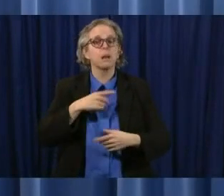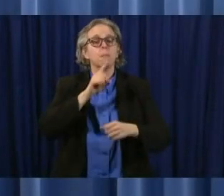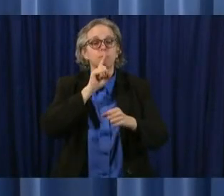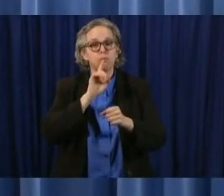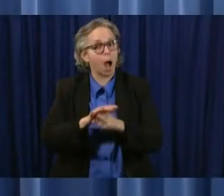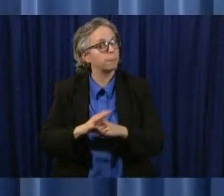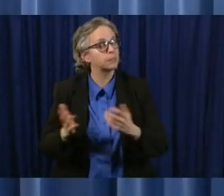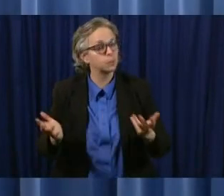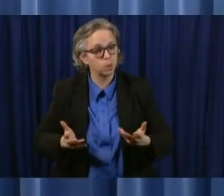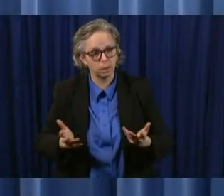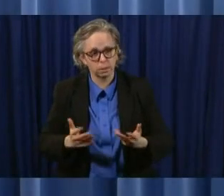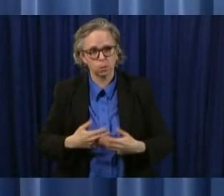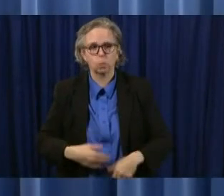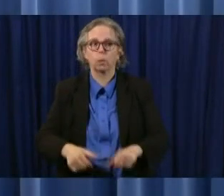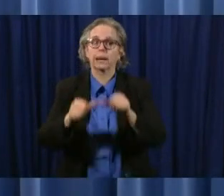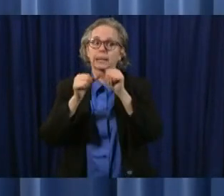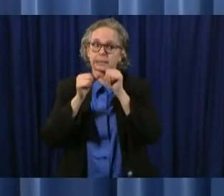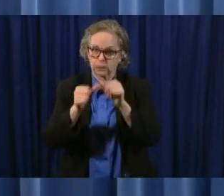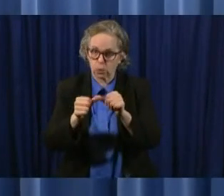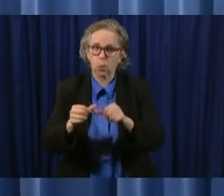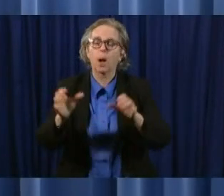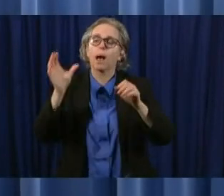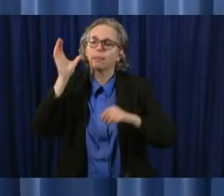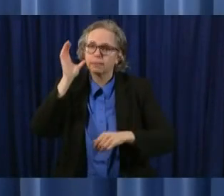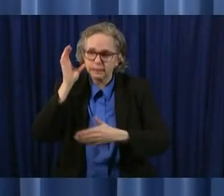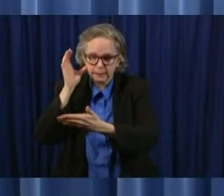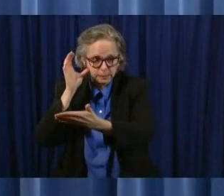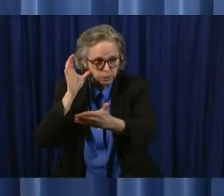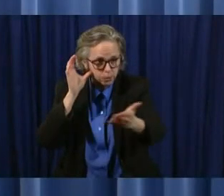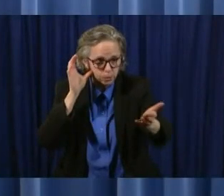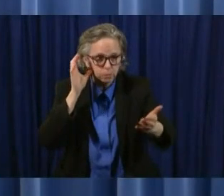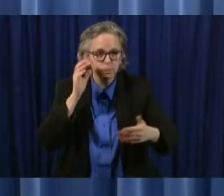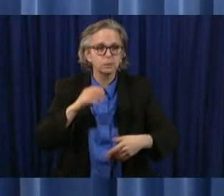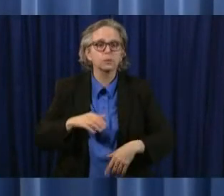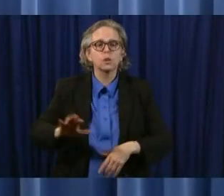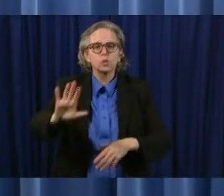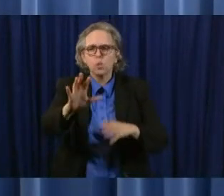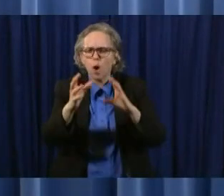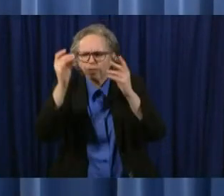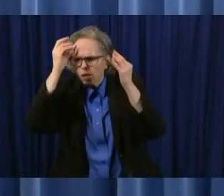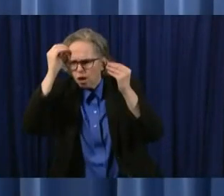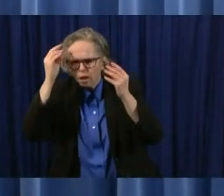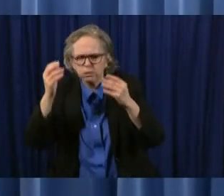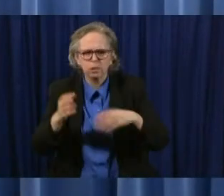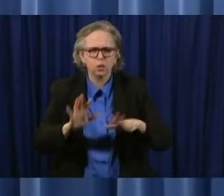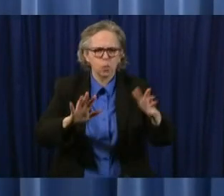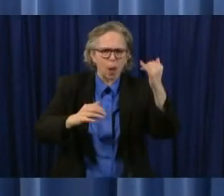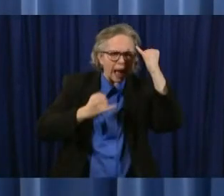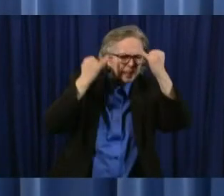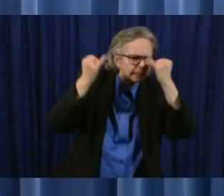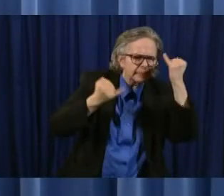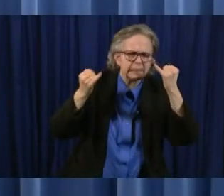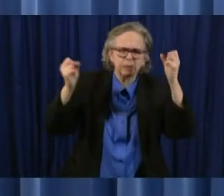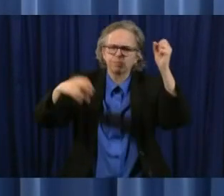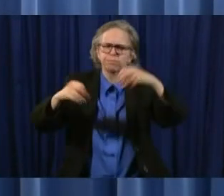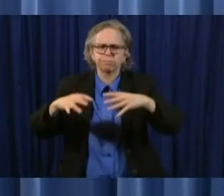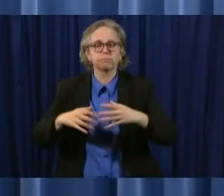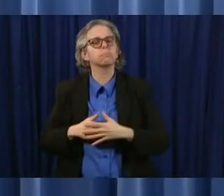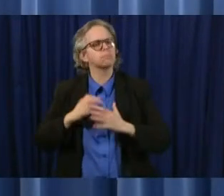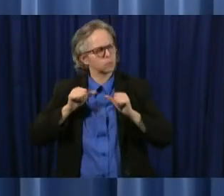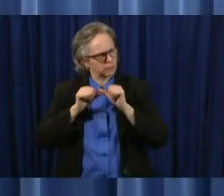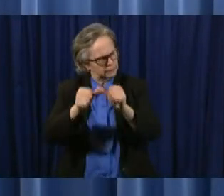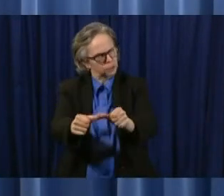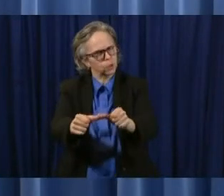to listen uh continue to listen to your thoughts continue to listen to your ideas as we move